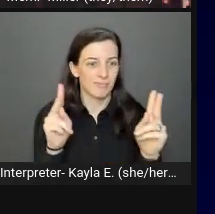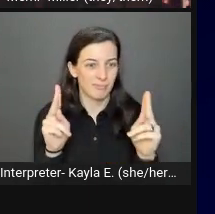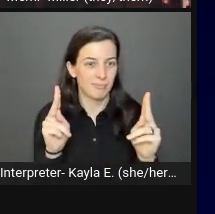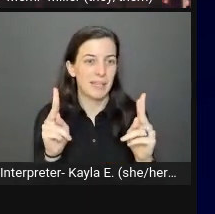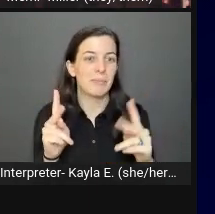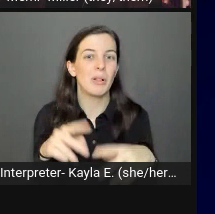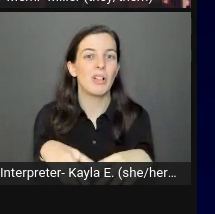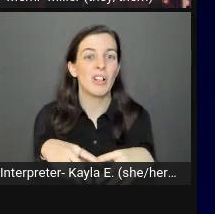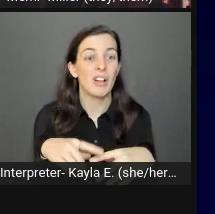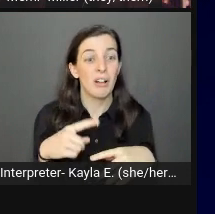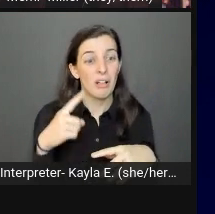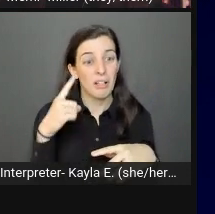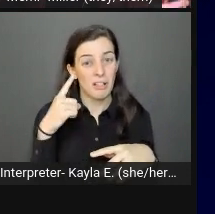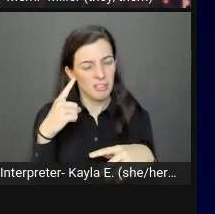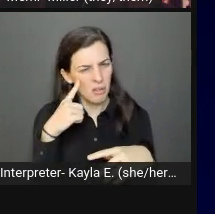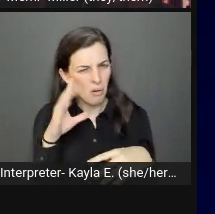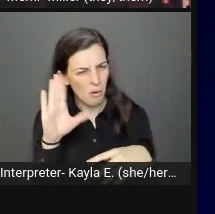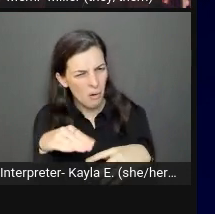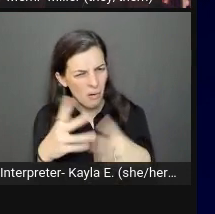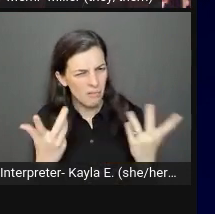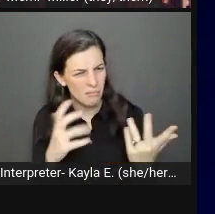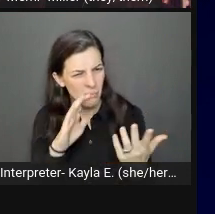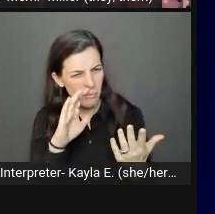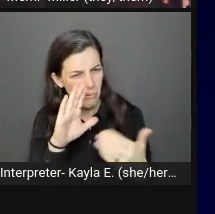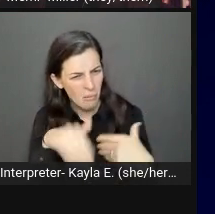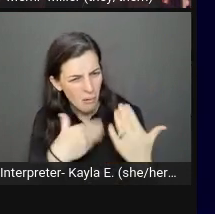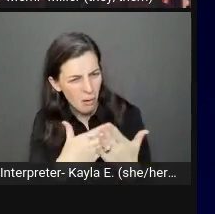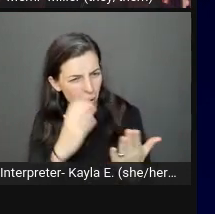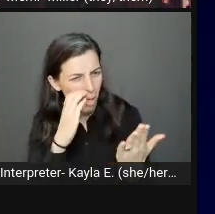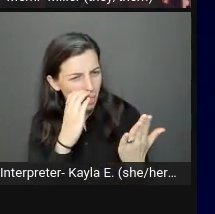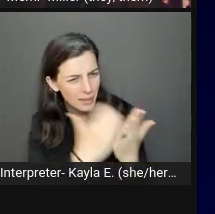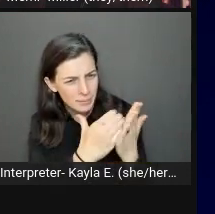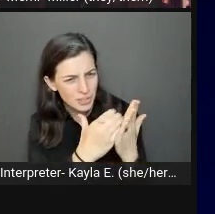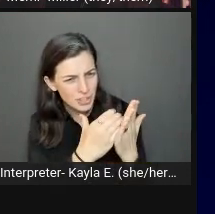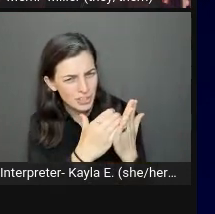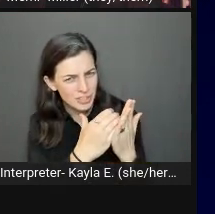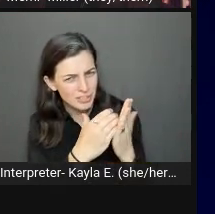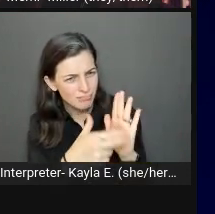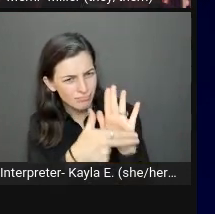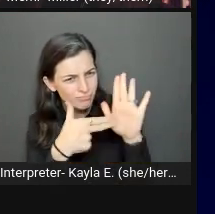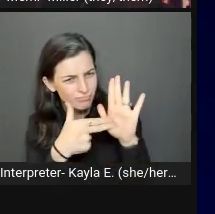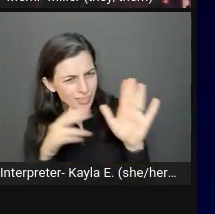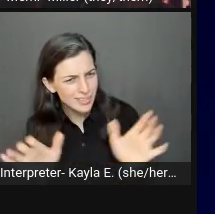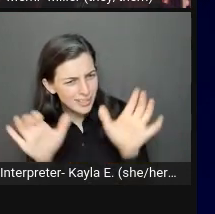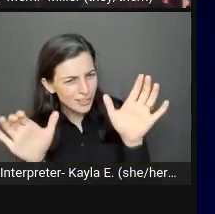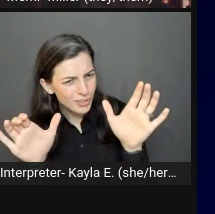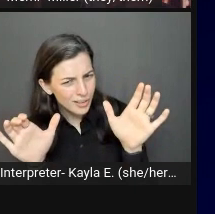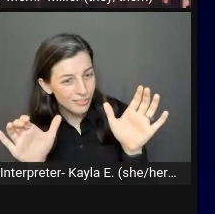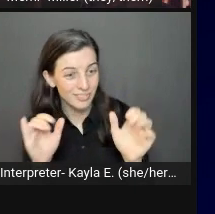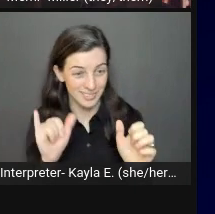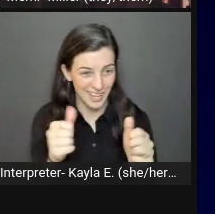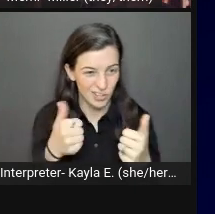all images descriptive or decorative? And no, they're not. People use images for a reason.